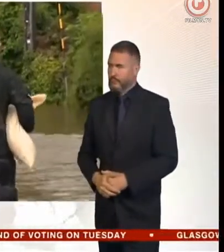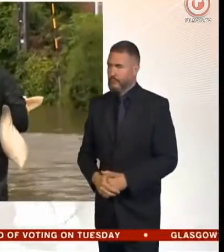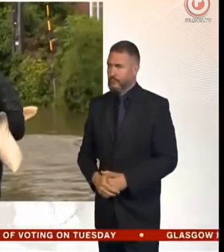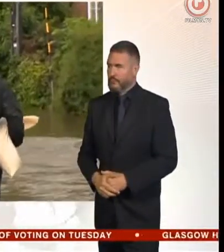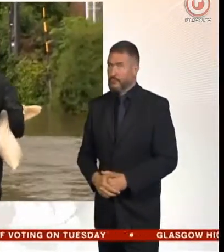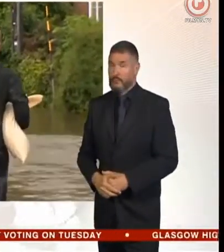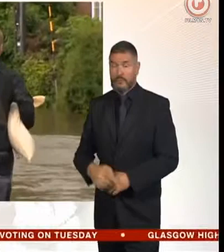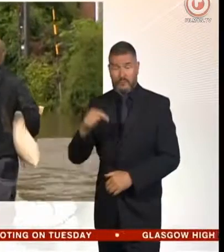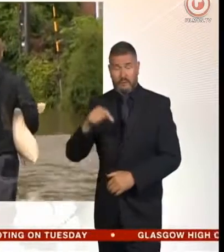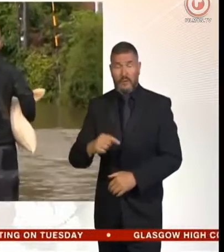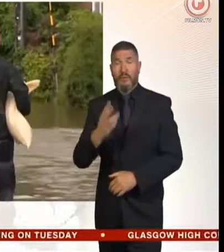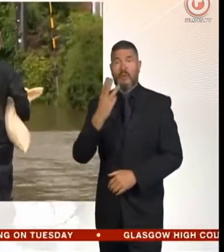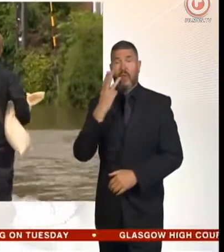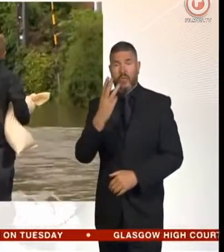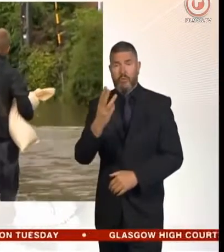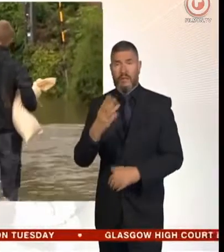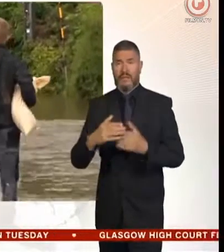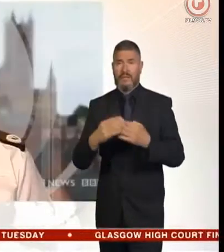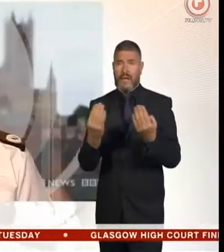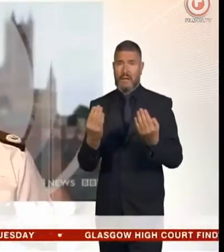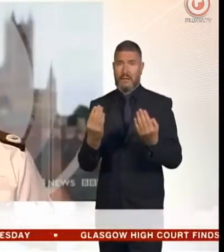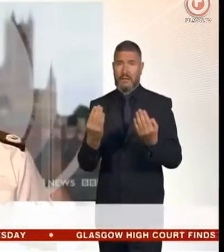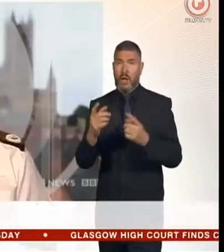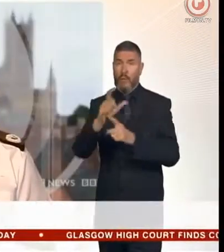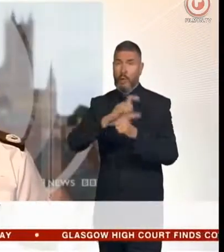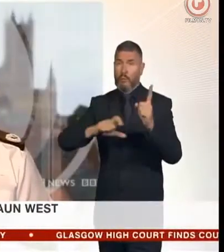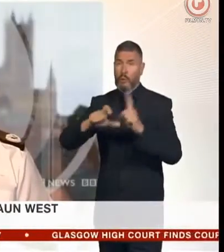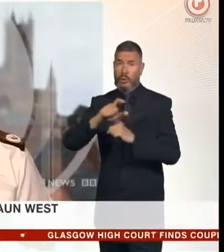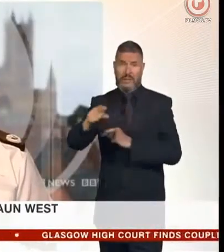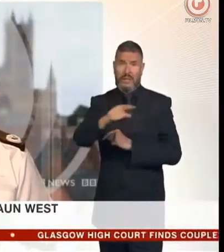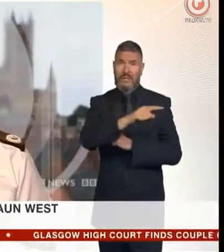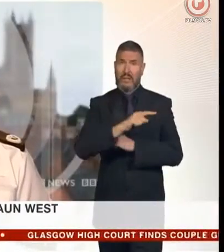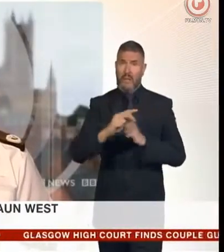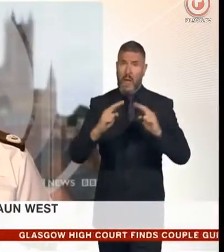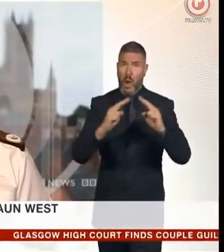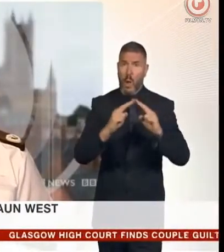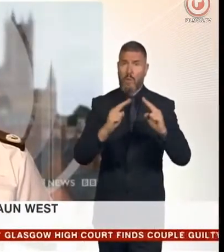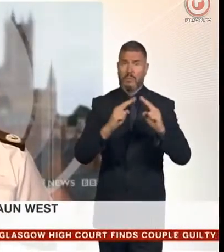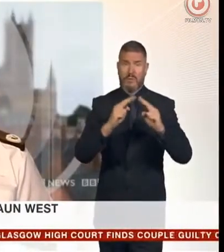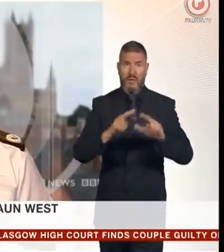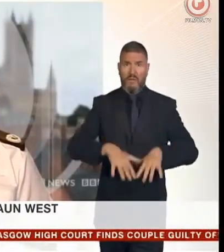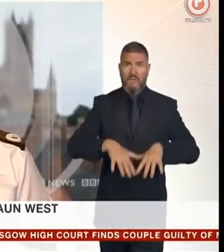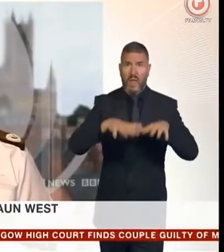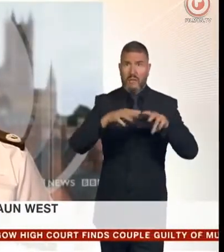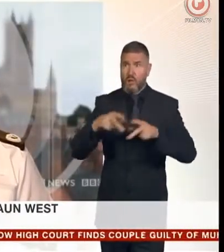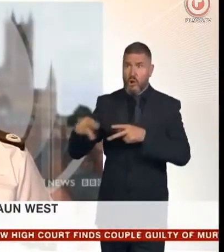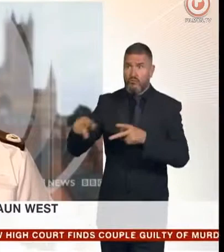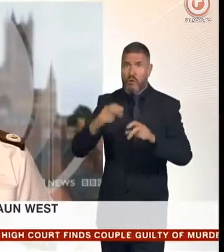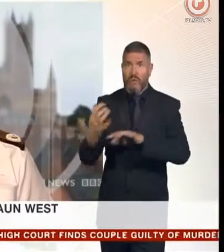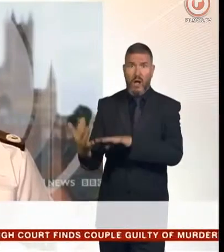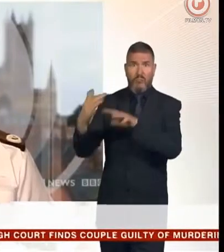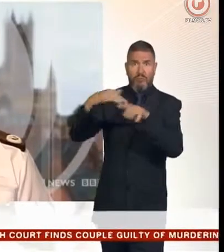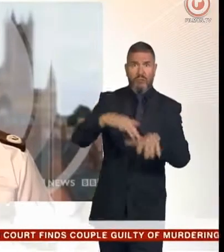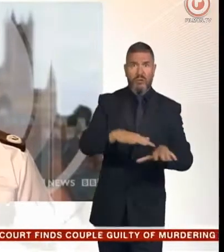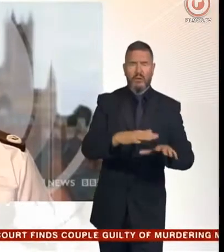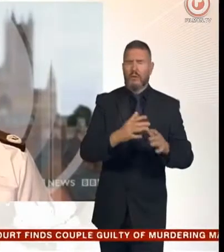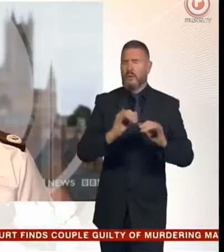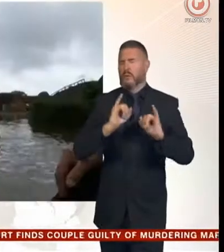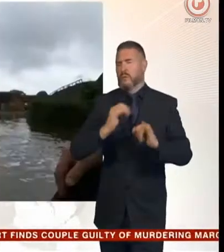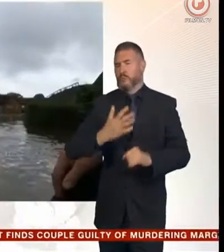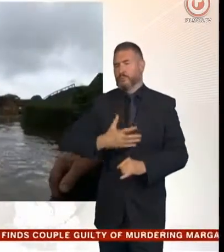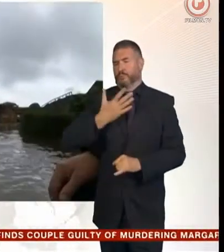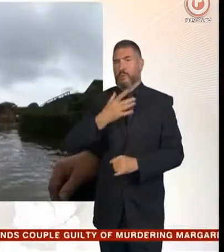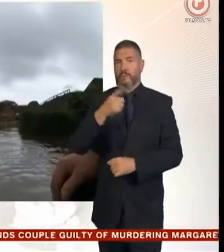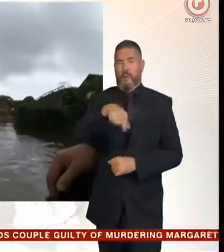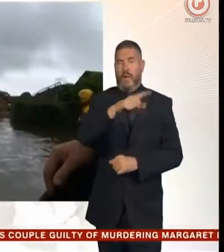been three days of pain for those communities in Wayne Fleet. To discover that your house has been flooded is, of course, really upsetting.